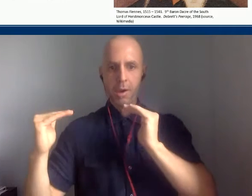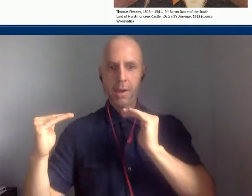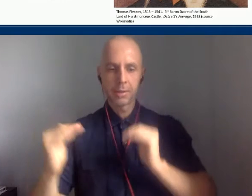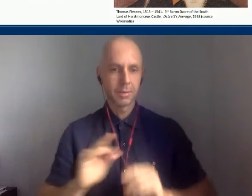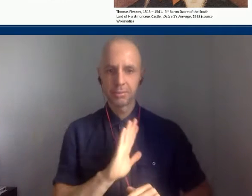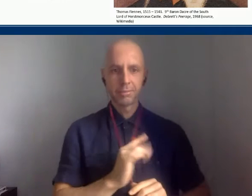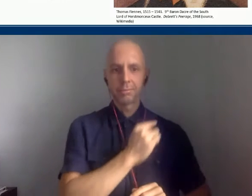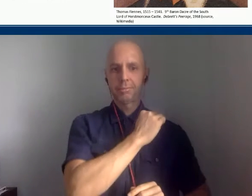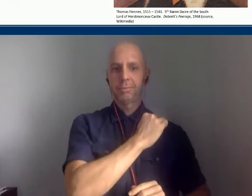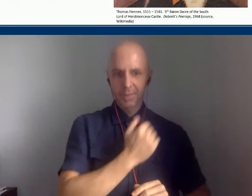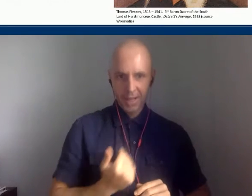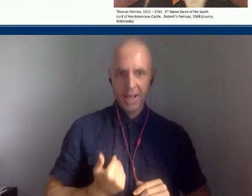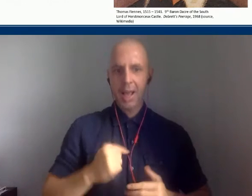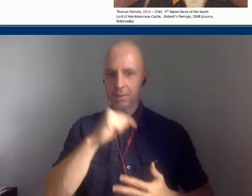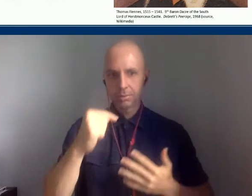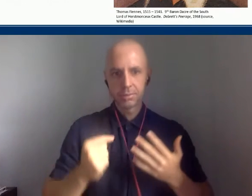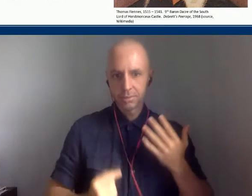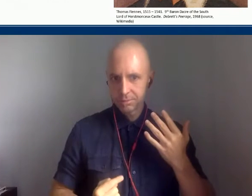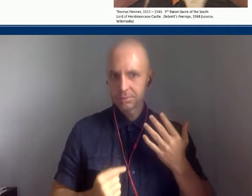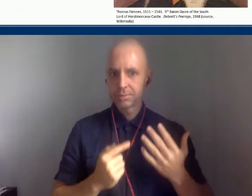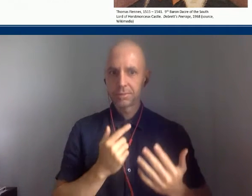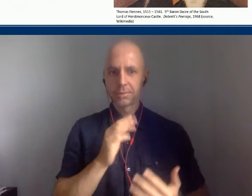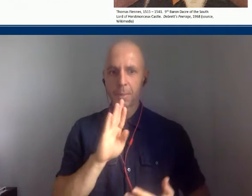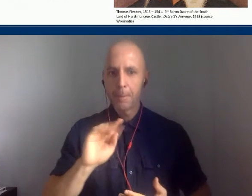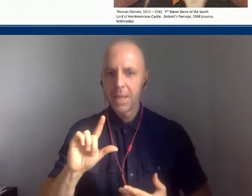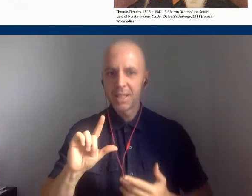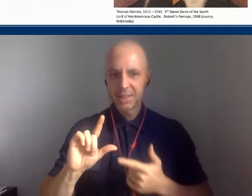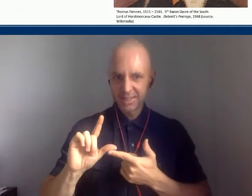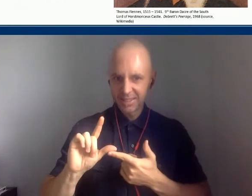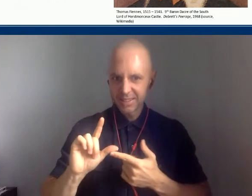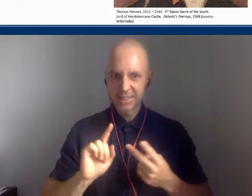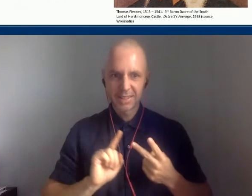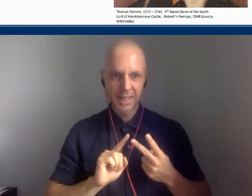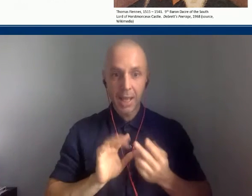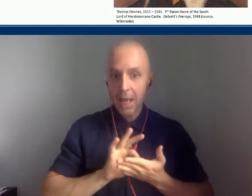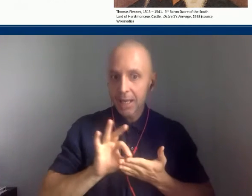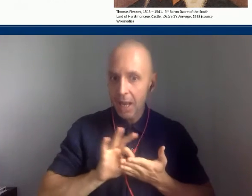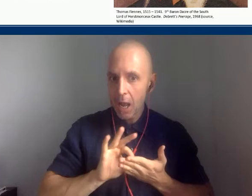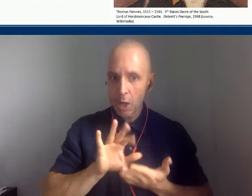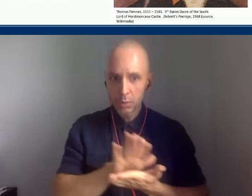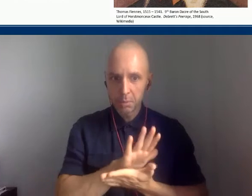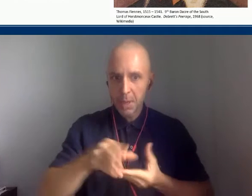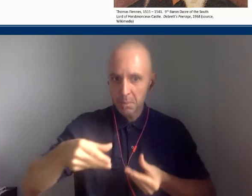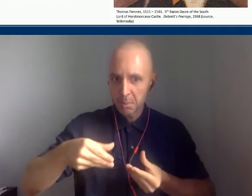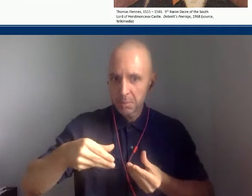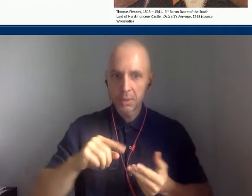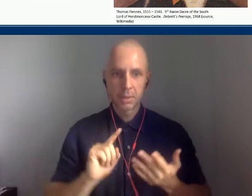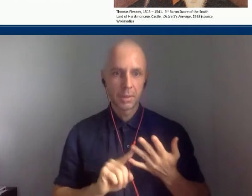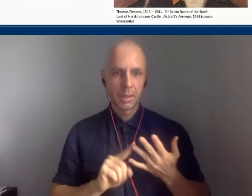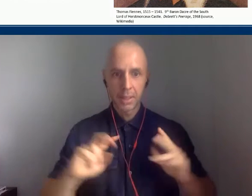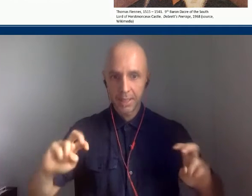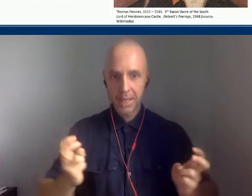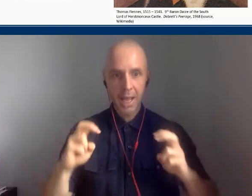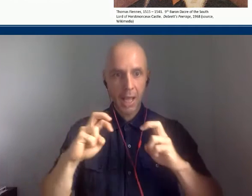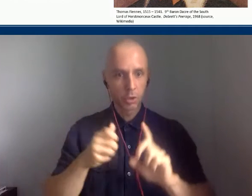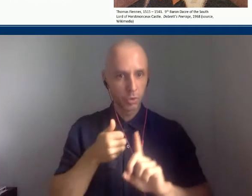their lives might have been like. We can look at bills of sale, accountancy documents. The castle had